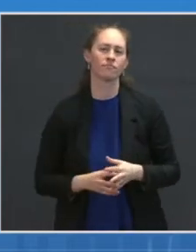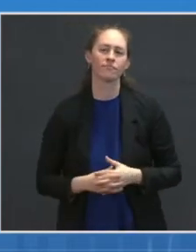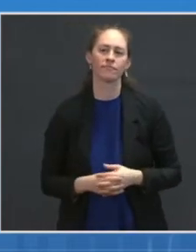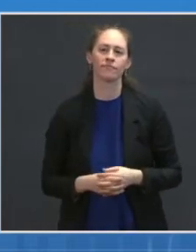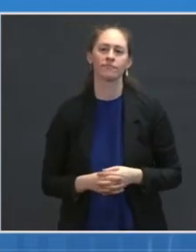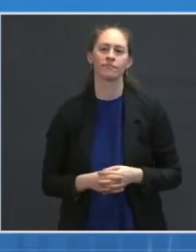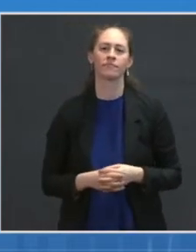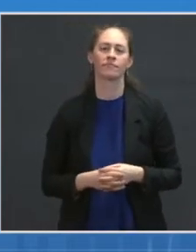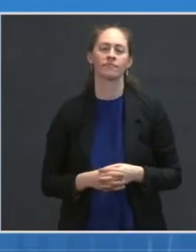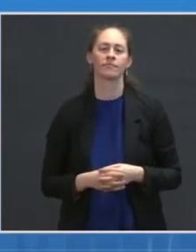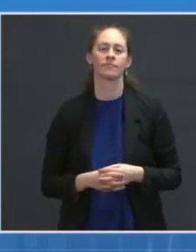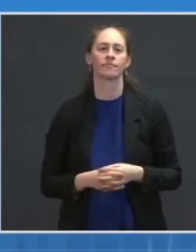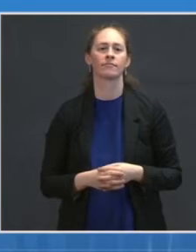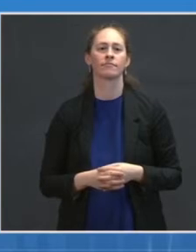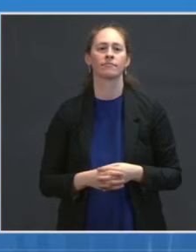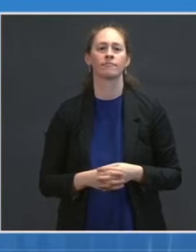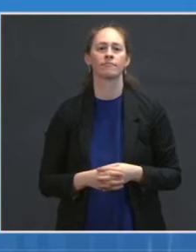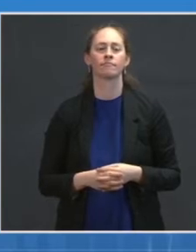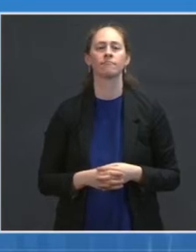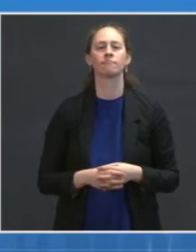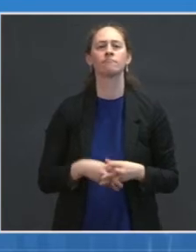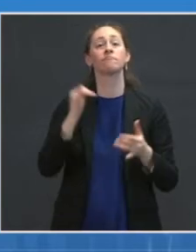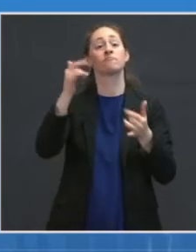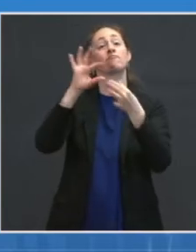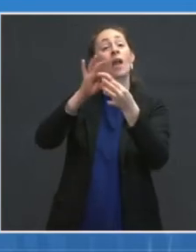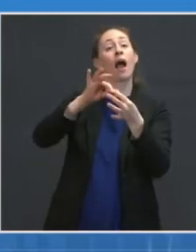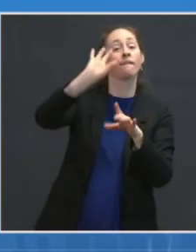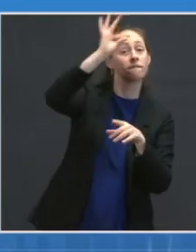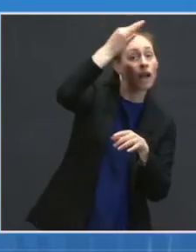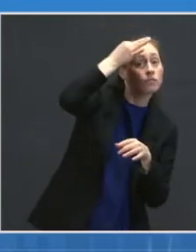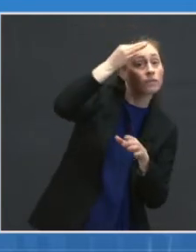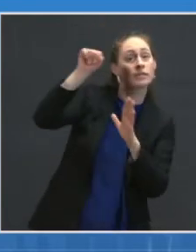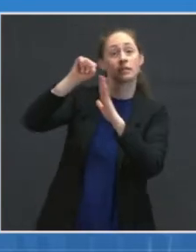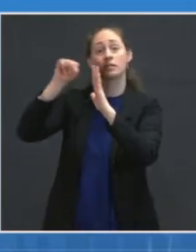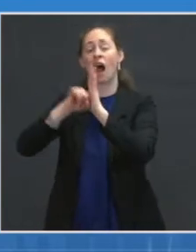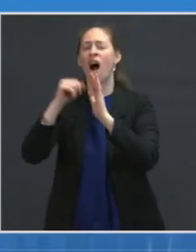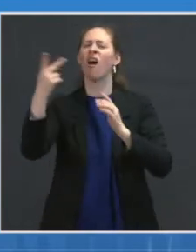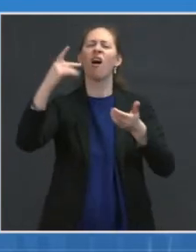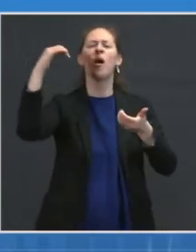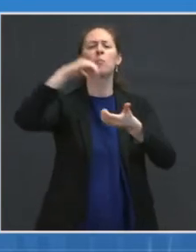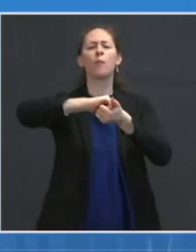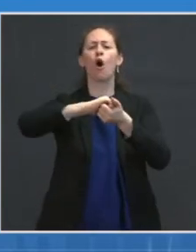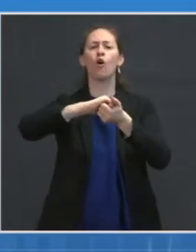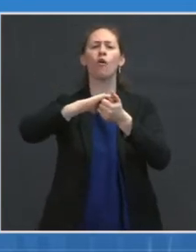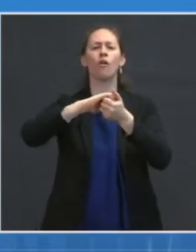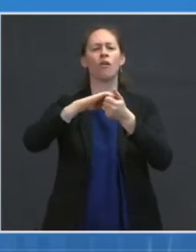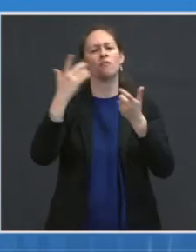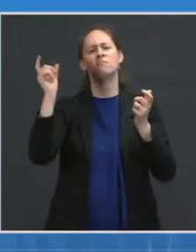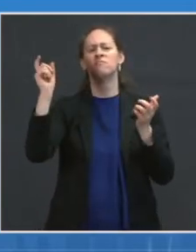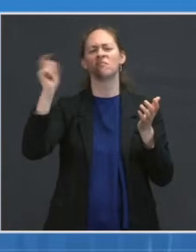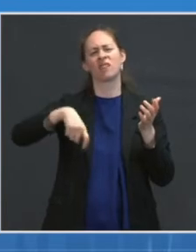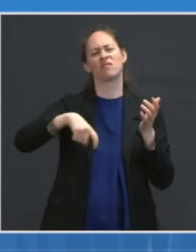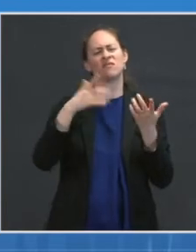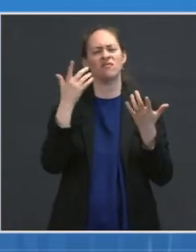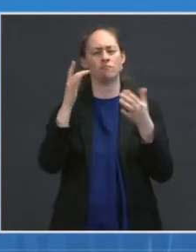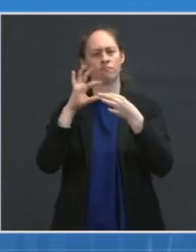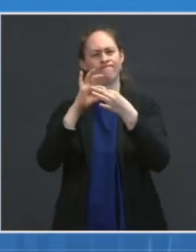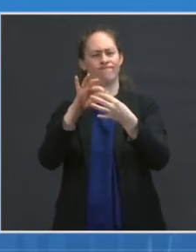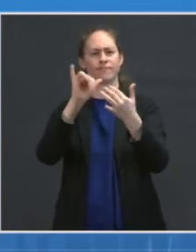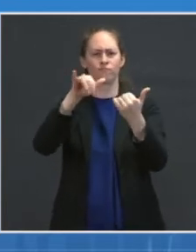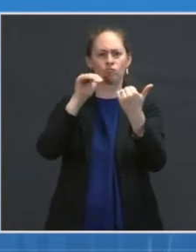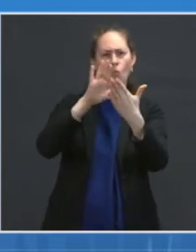federal-state partnership to us is the key and is the approach, and we view ourselves, hopefully, as good partners to the states.